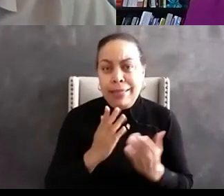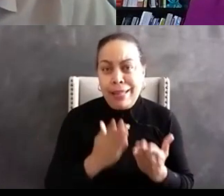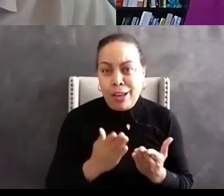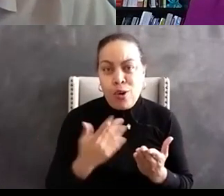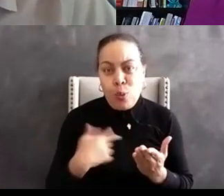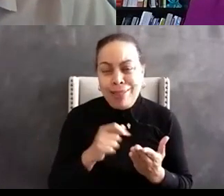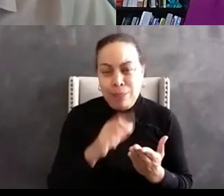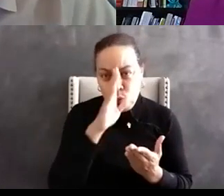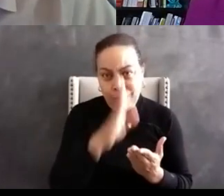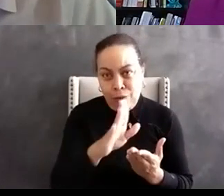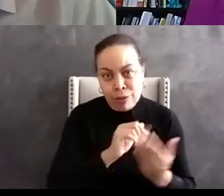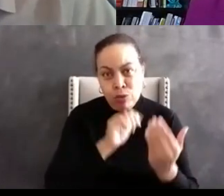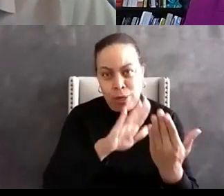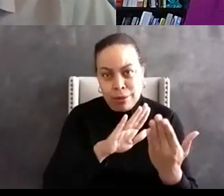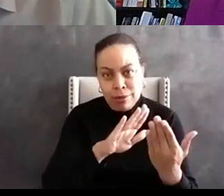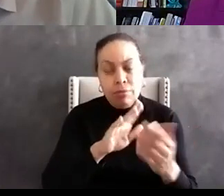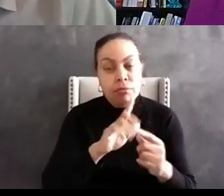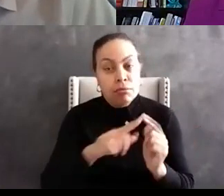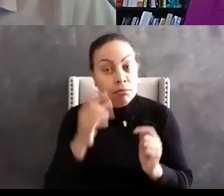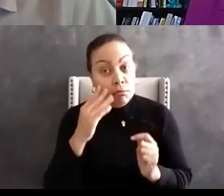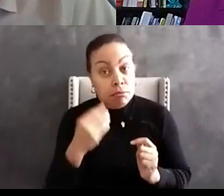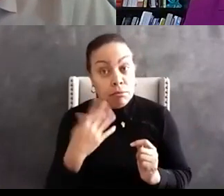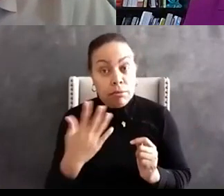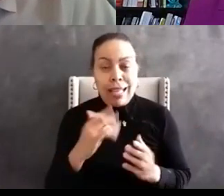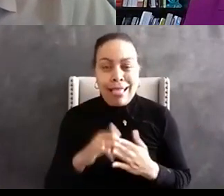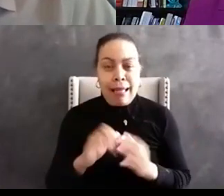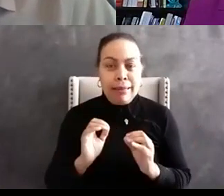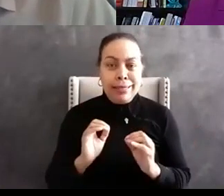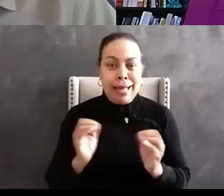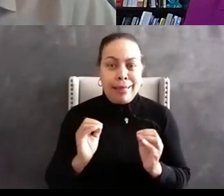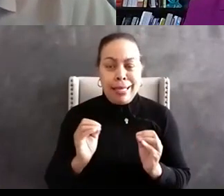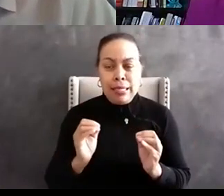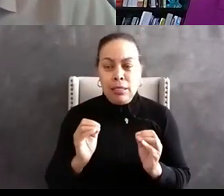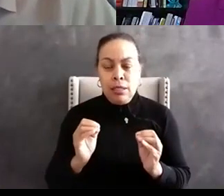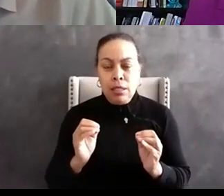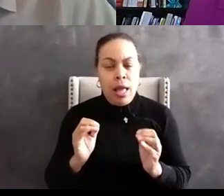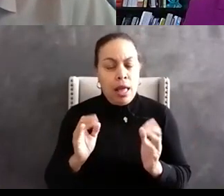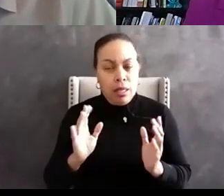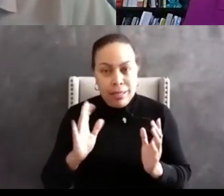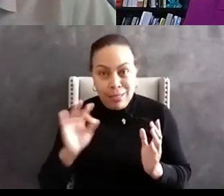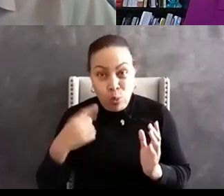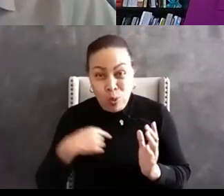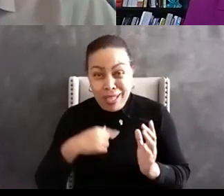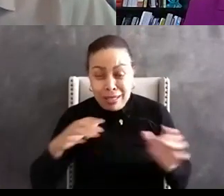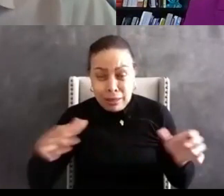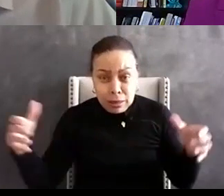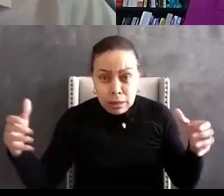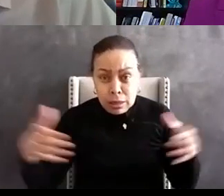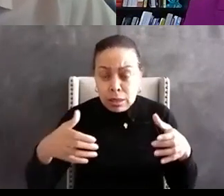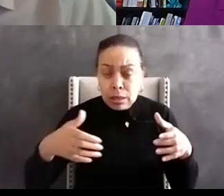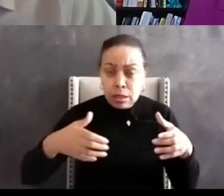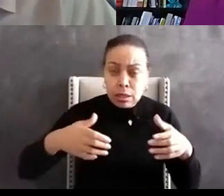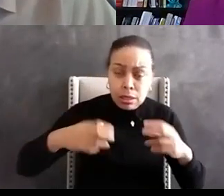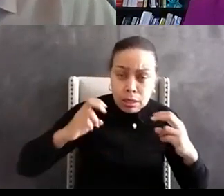have this dialogue but i will say this there is nothing that if uh if we sat down together and had some conversations and and realistically